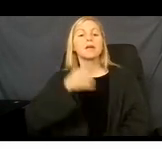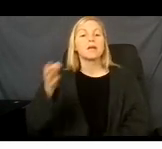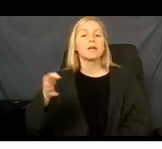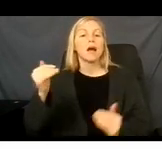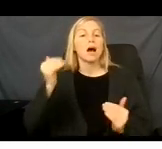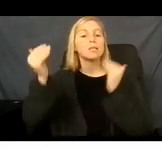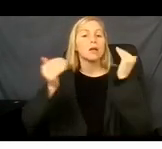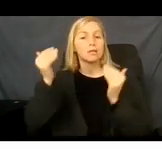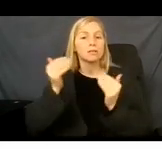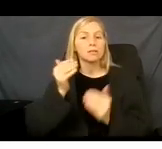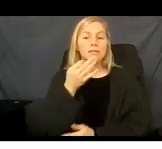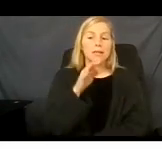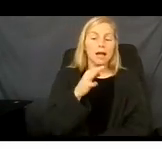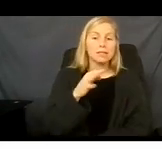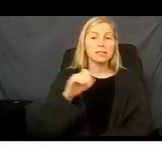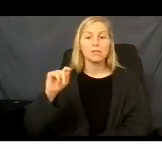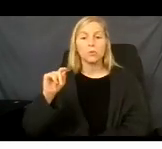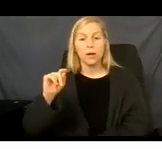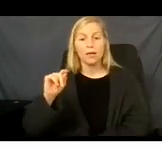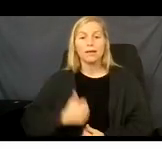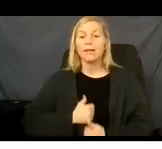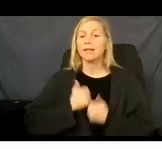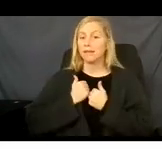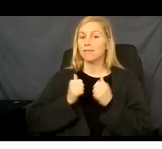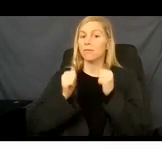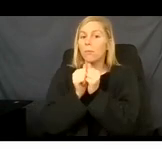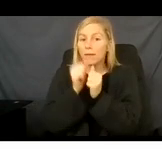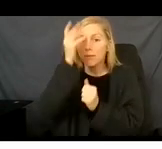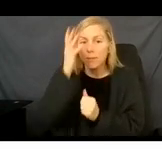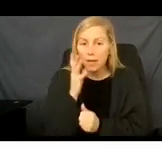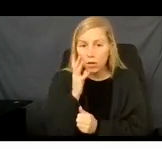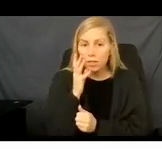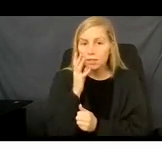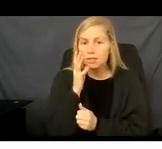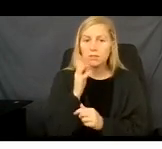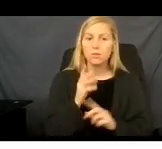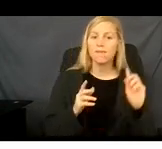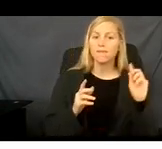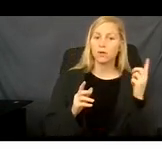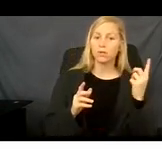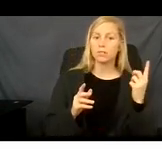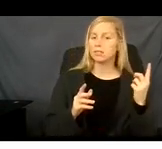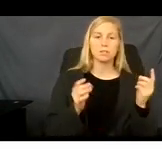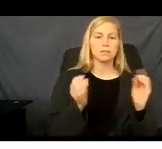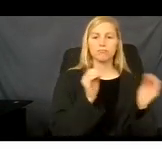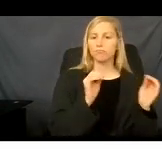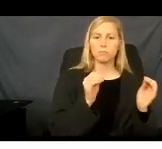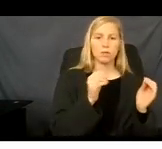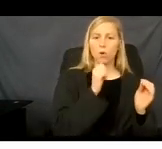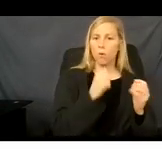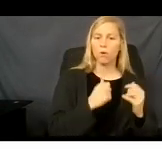19 and 20 living with parents. The first one is not living with parents.